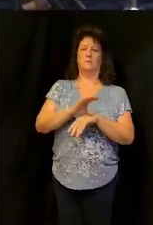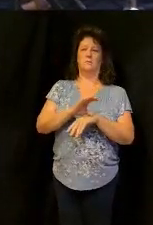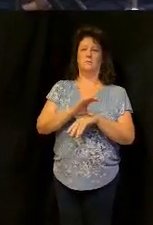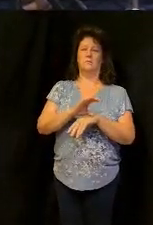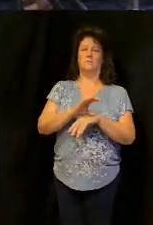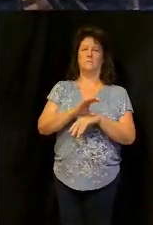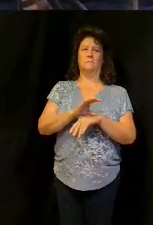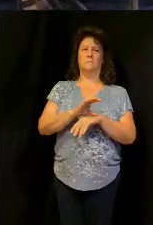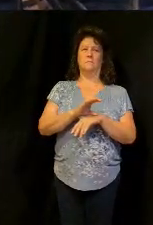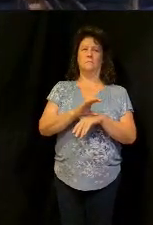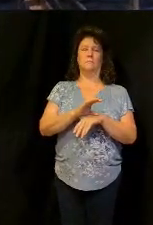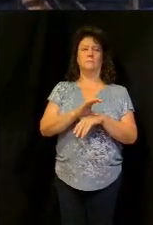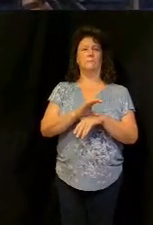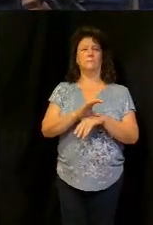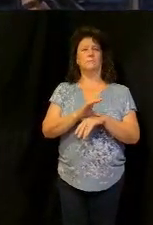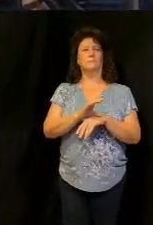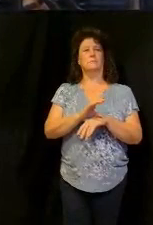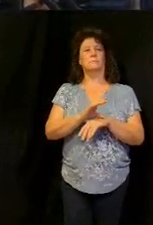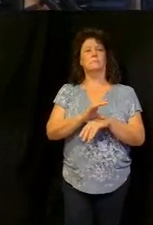take care of his church